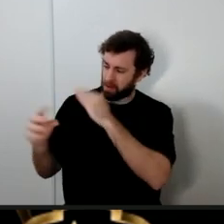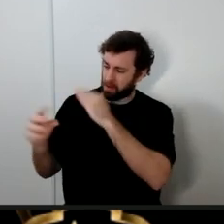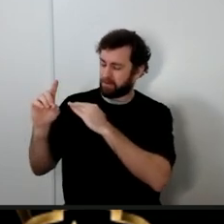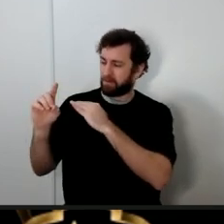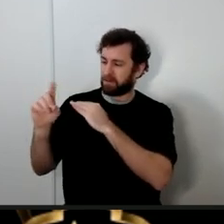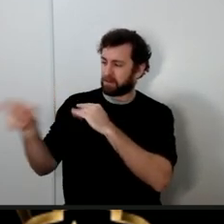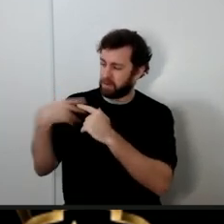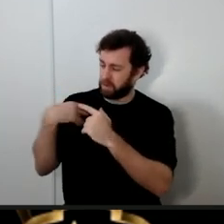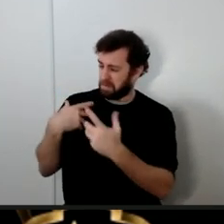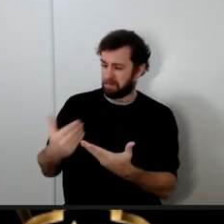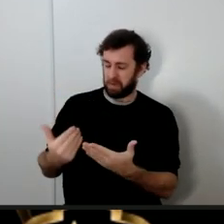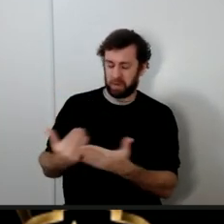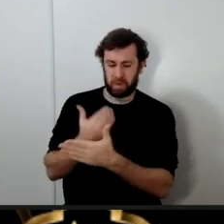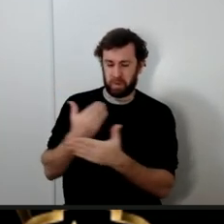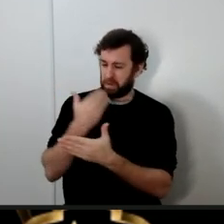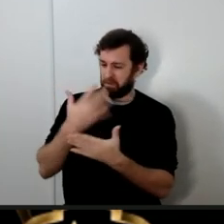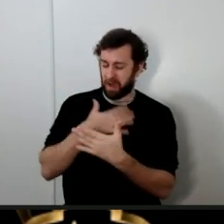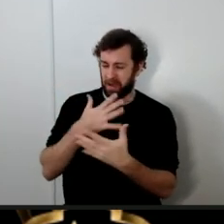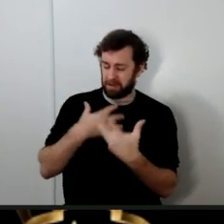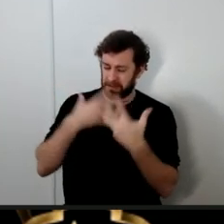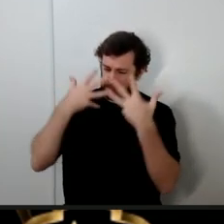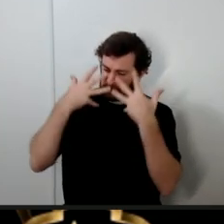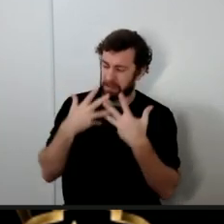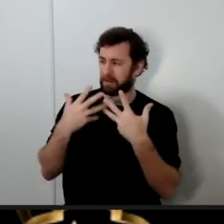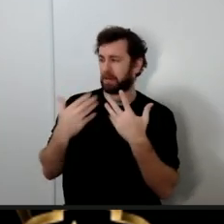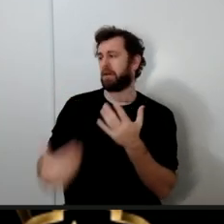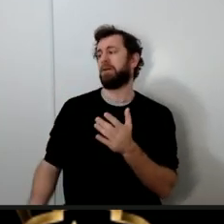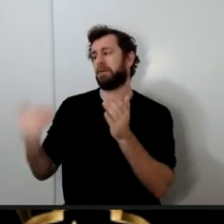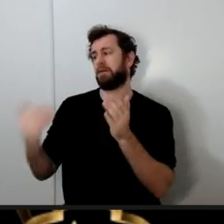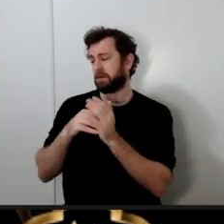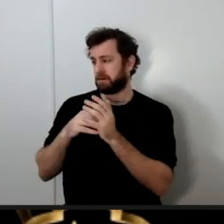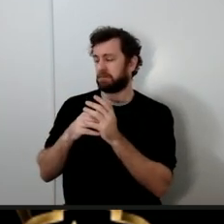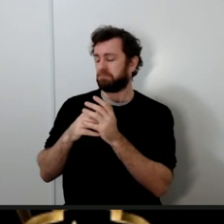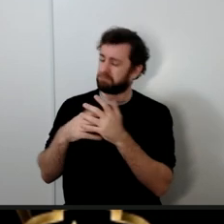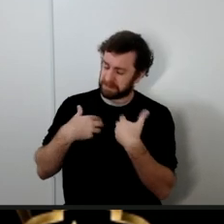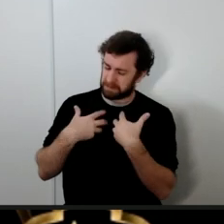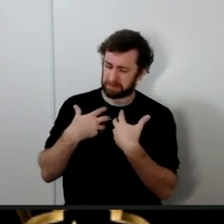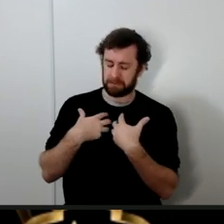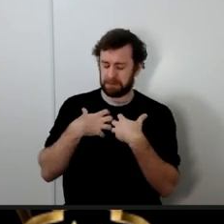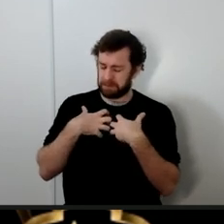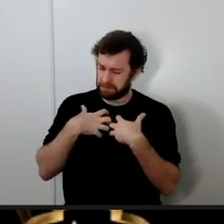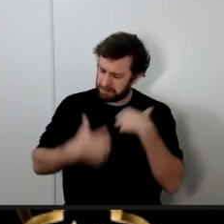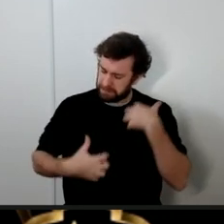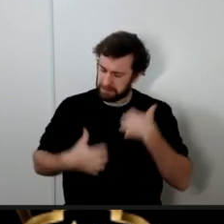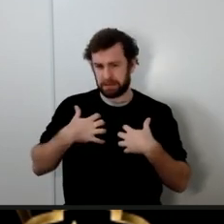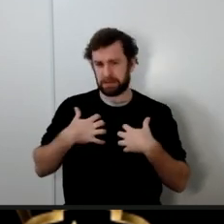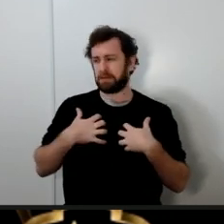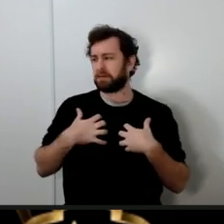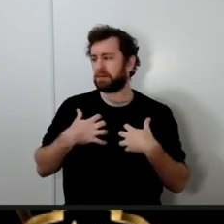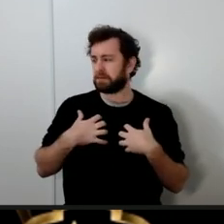my sorrow now you renewed my grief and then he says what